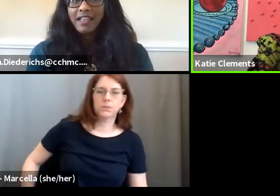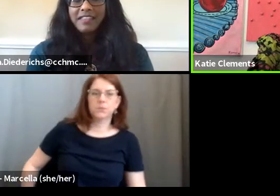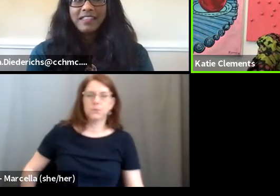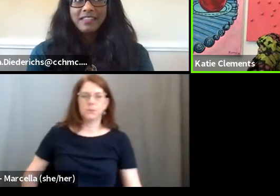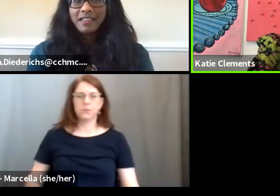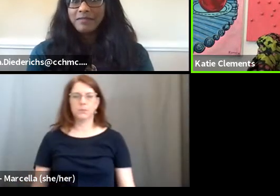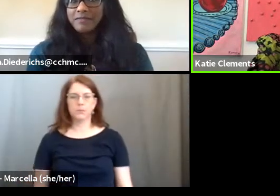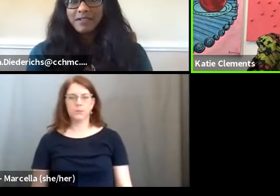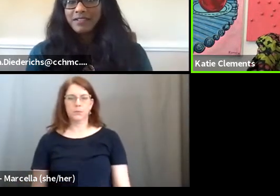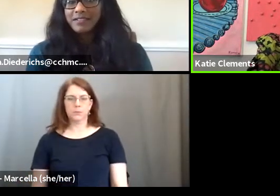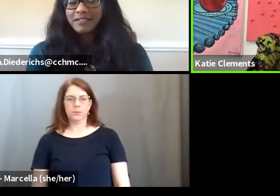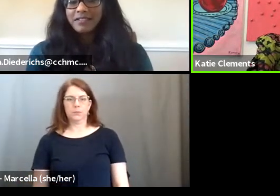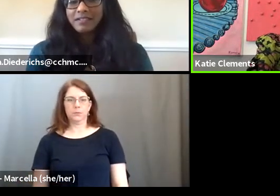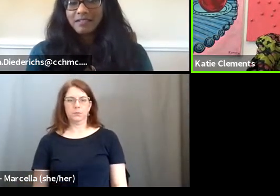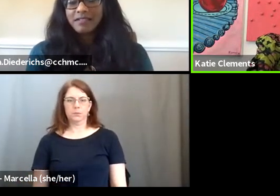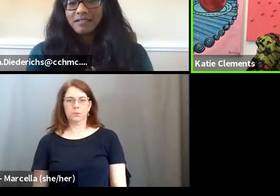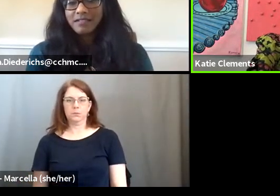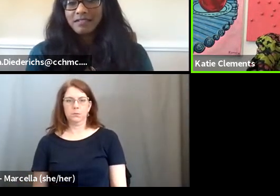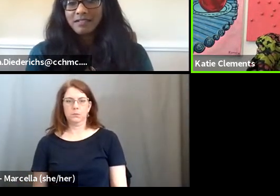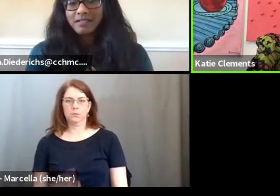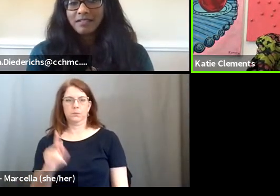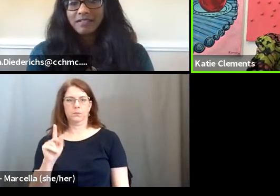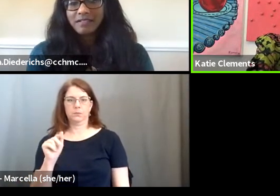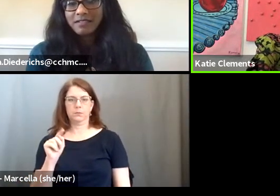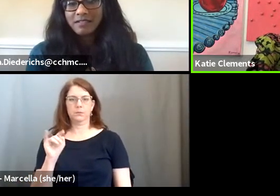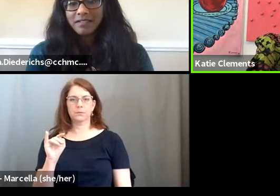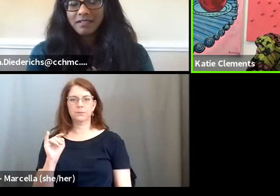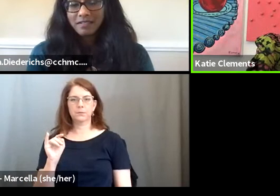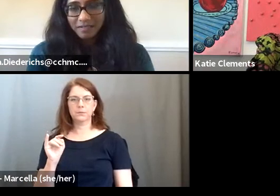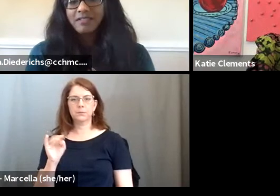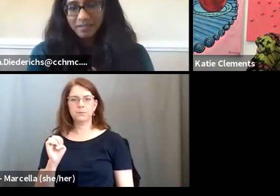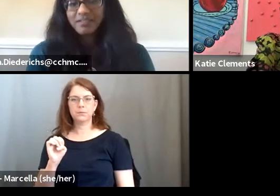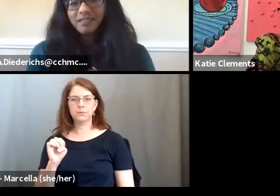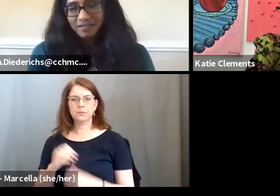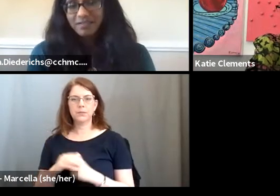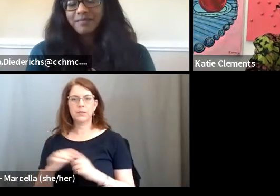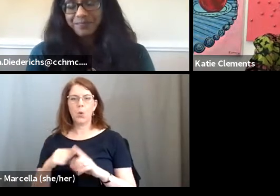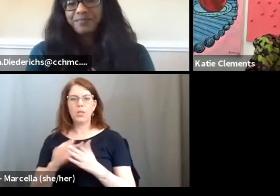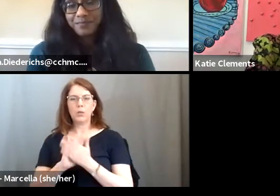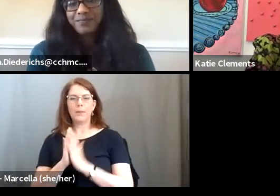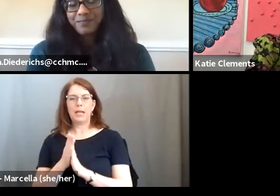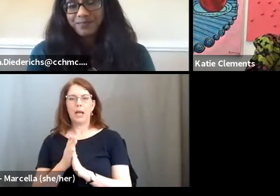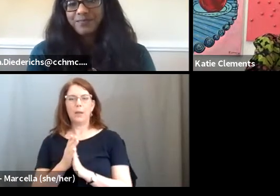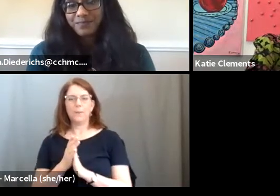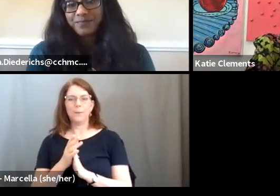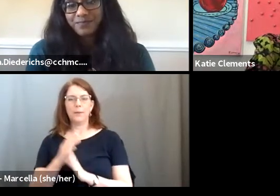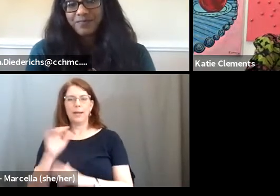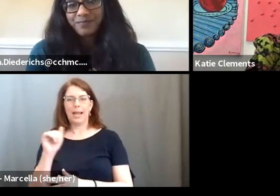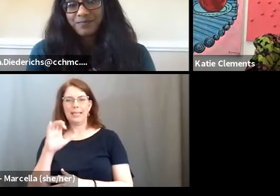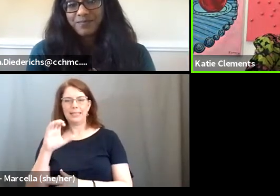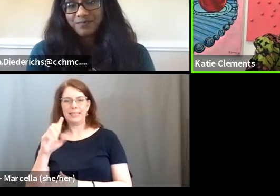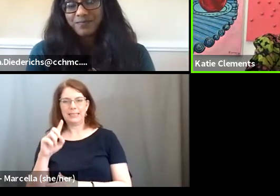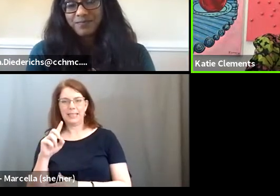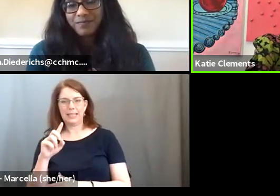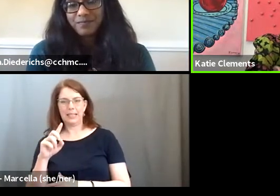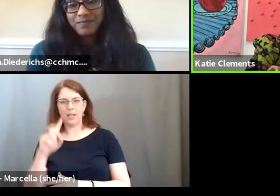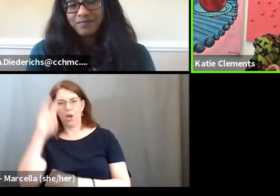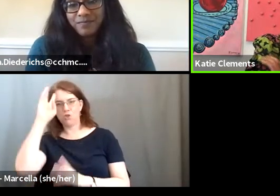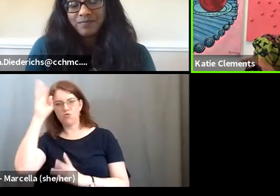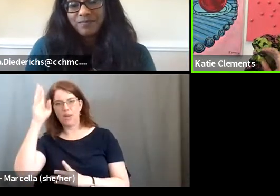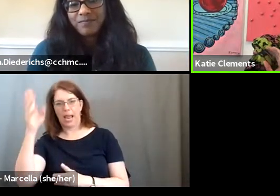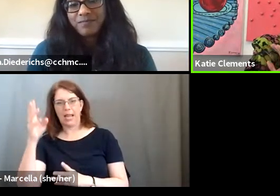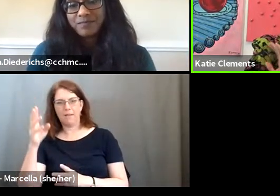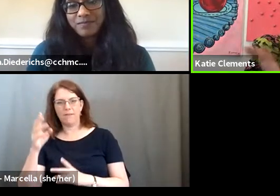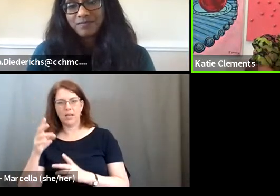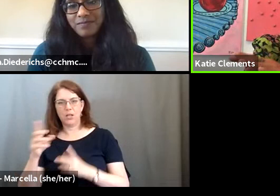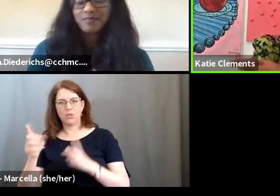Yeah, I think supporting people is the biggest thing. Like when you become, I even think ACD to creative director, it's letting